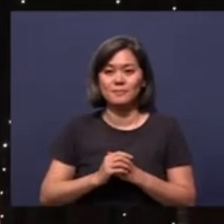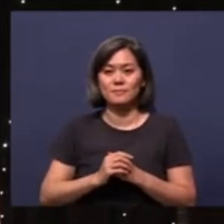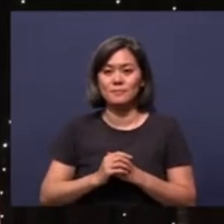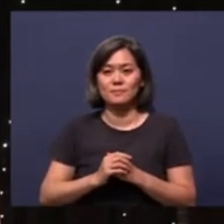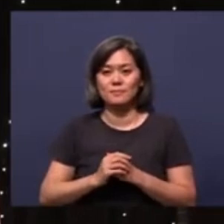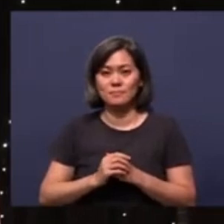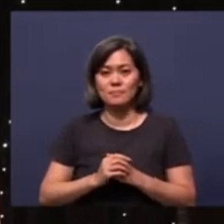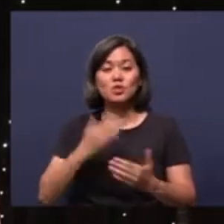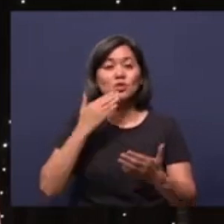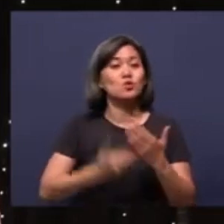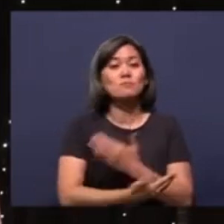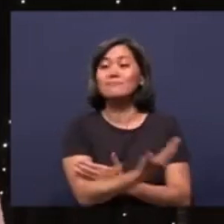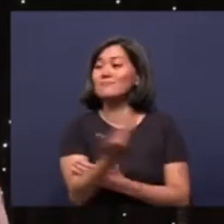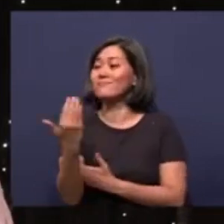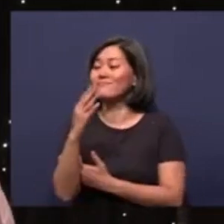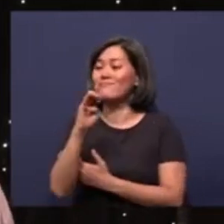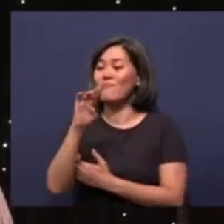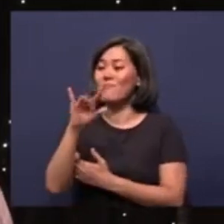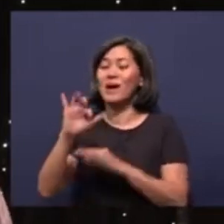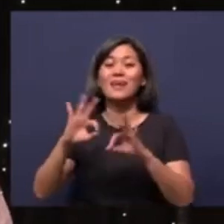Good morning, Barclay family.